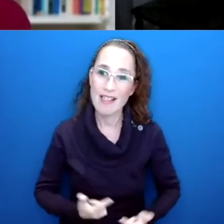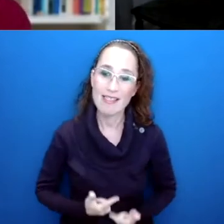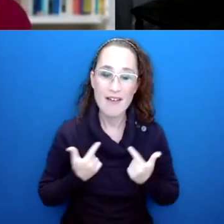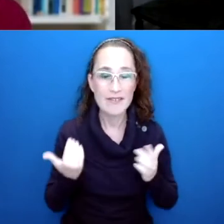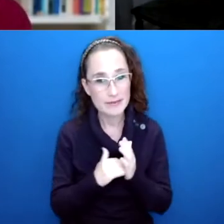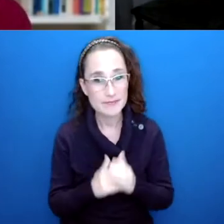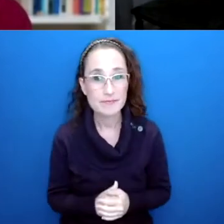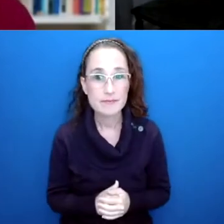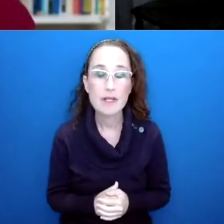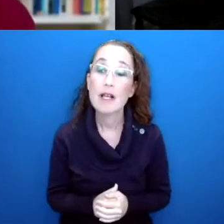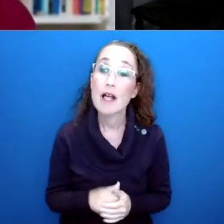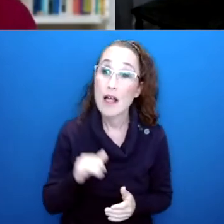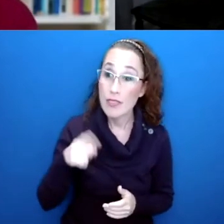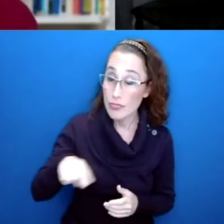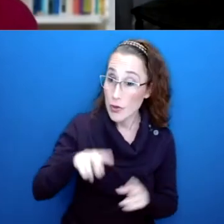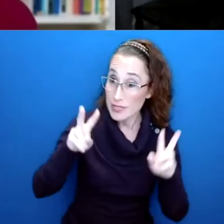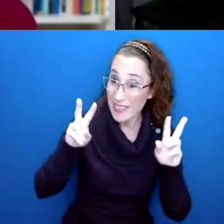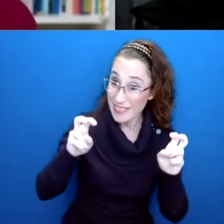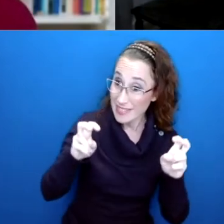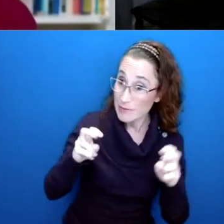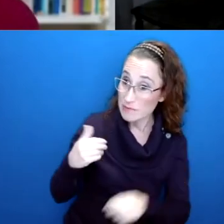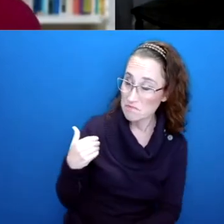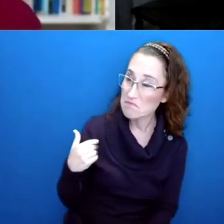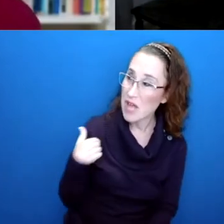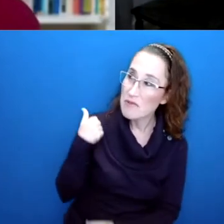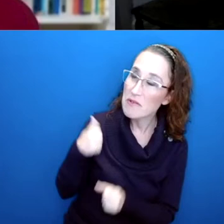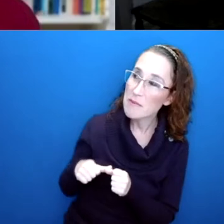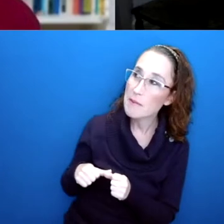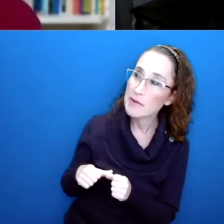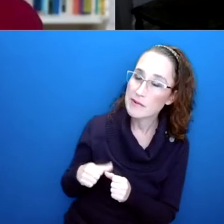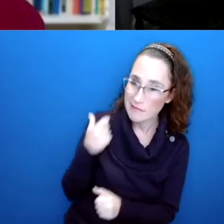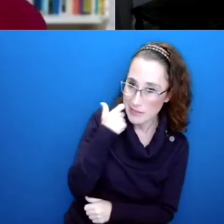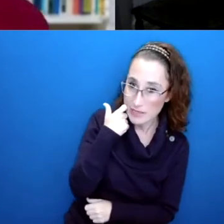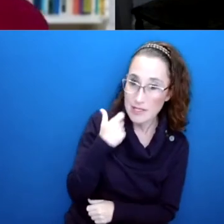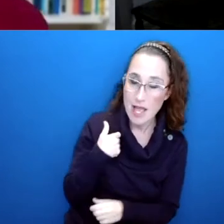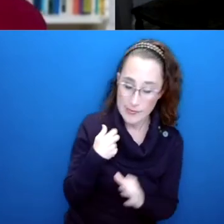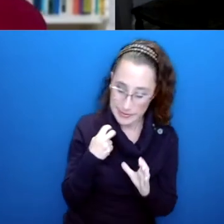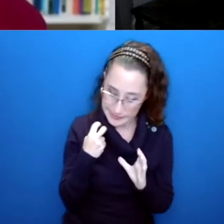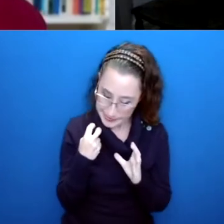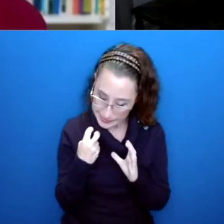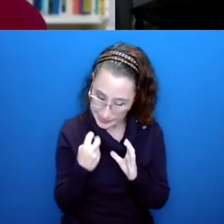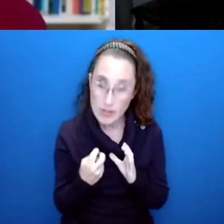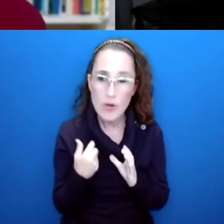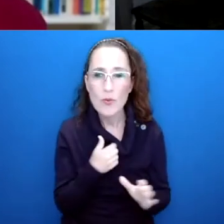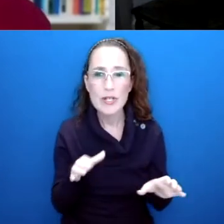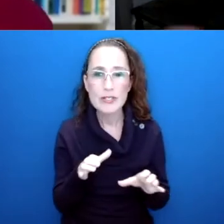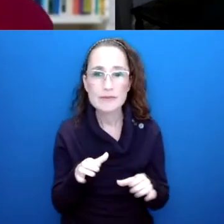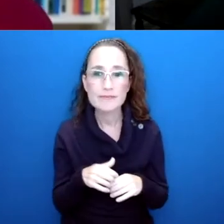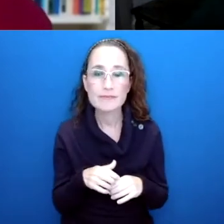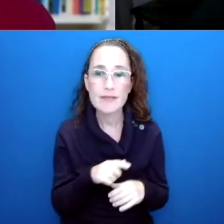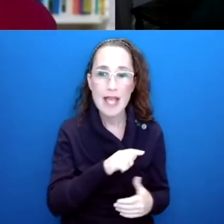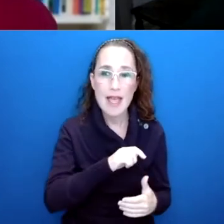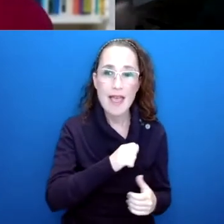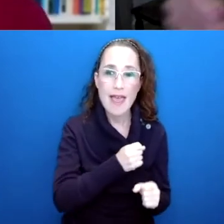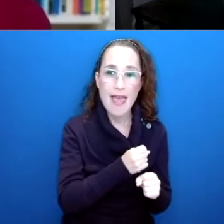these themes when just in the last couple of days, I was delving into we do these every other